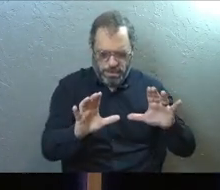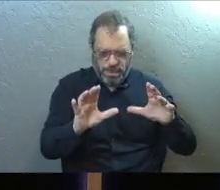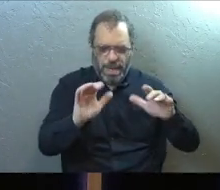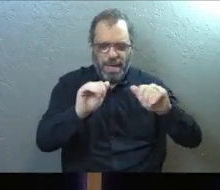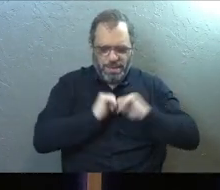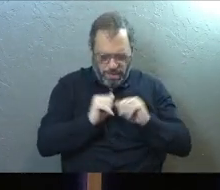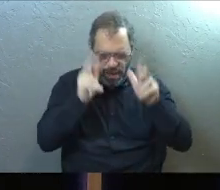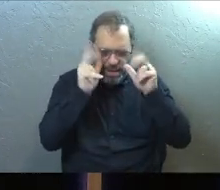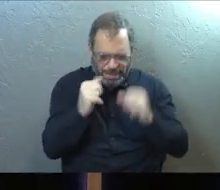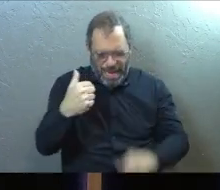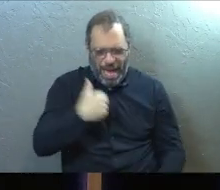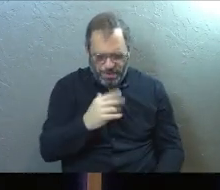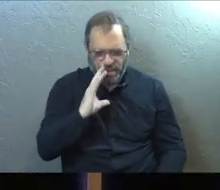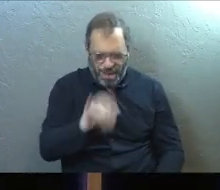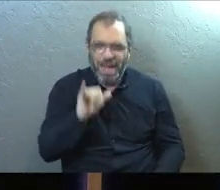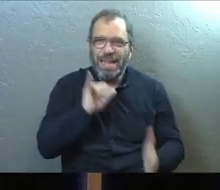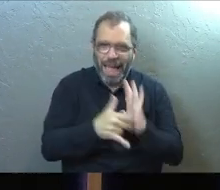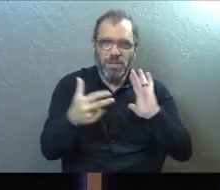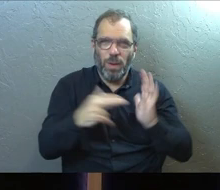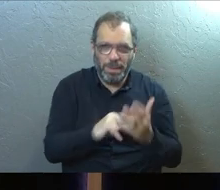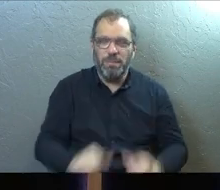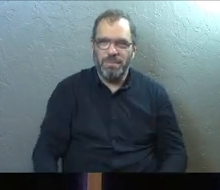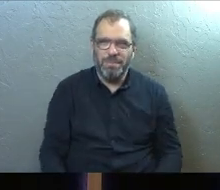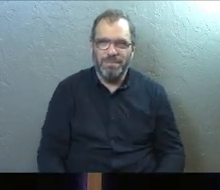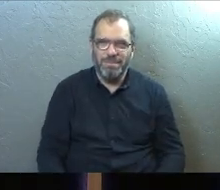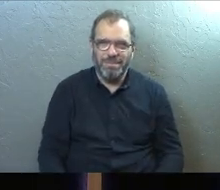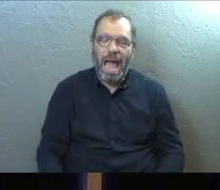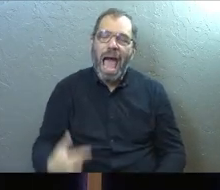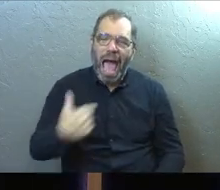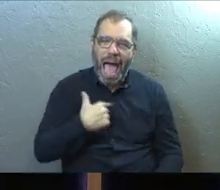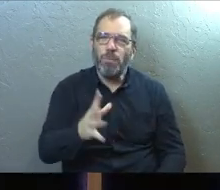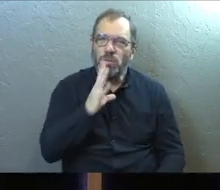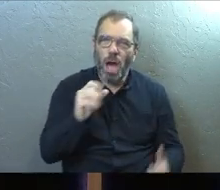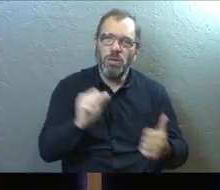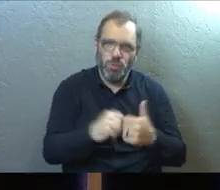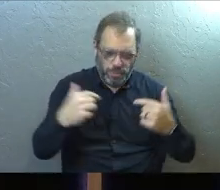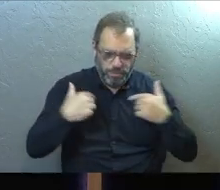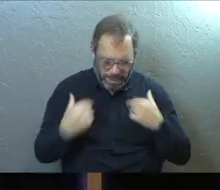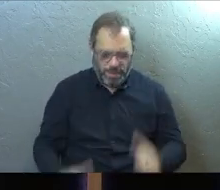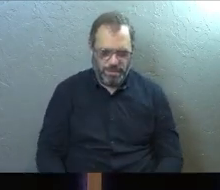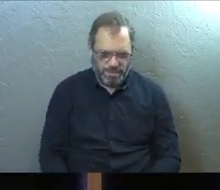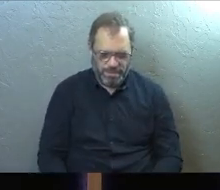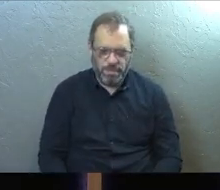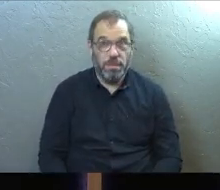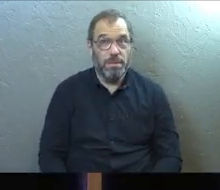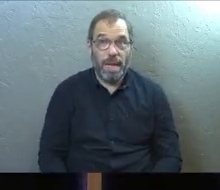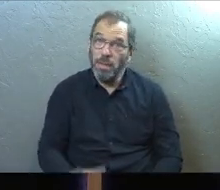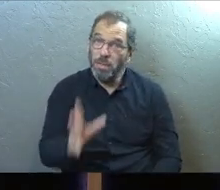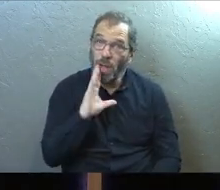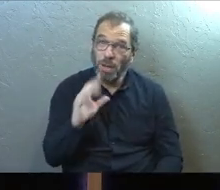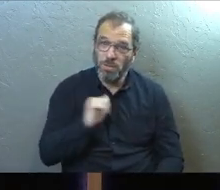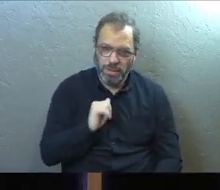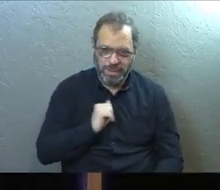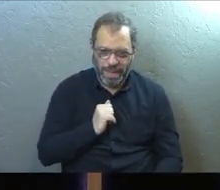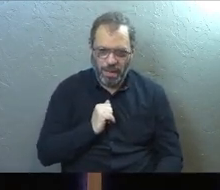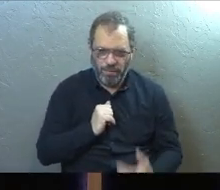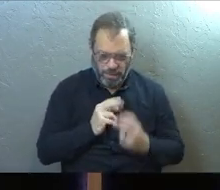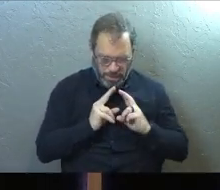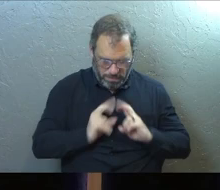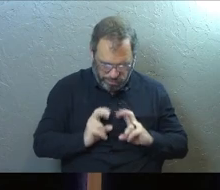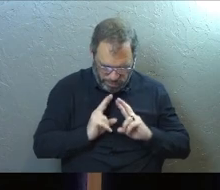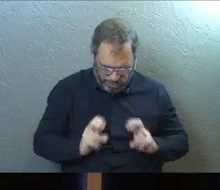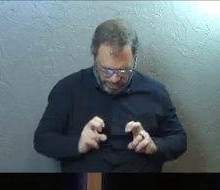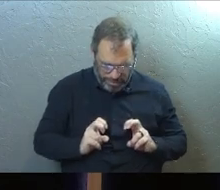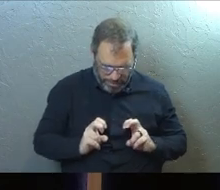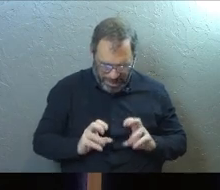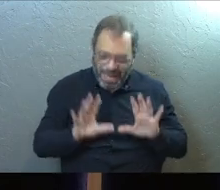for a moment and I will speak to you. That's part of how it works. We got to talk to ourselves. Grab the